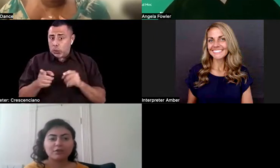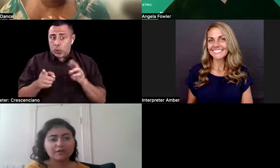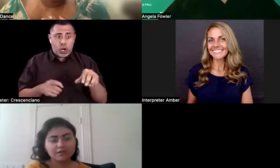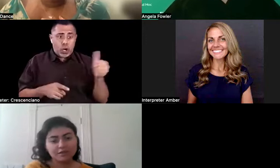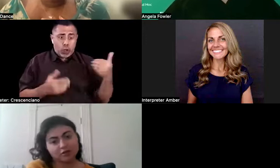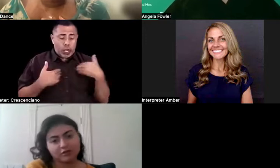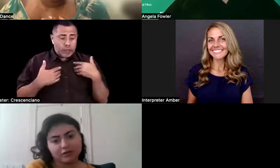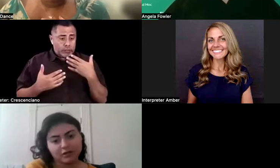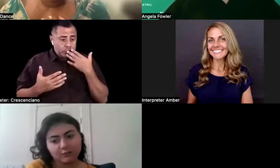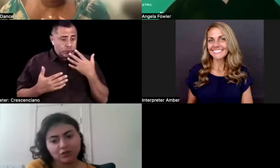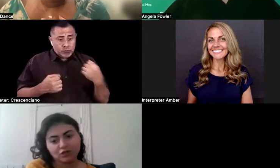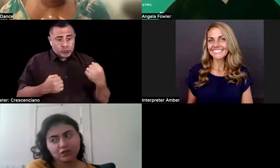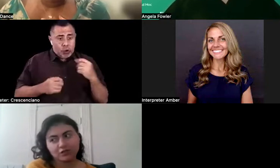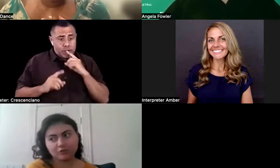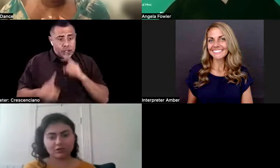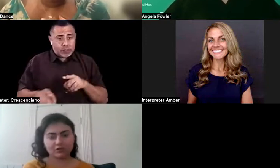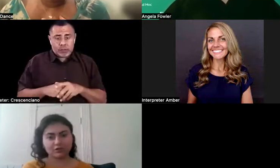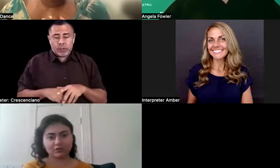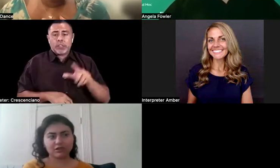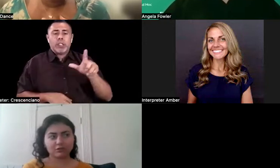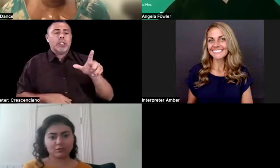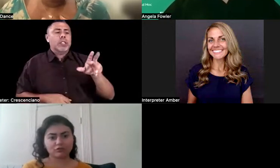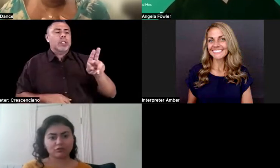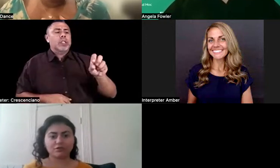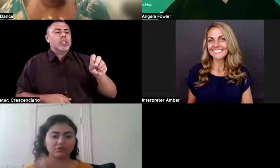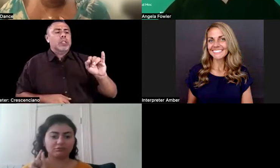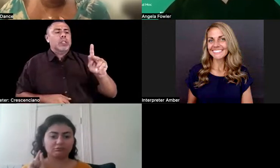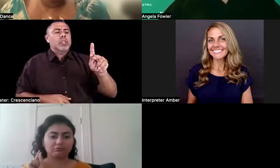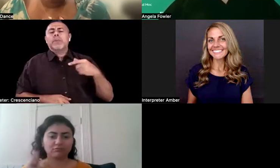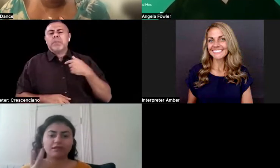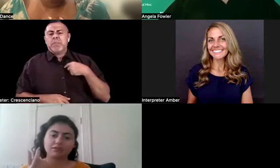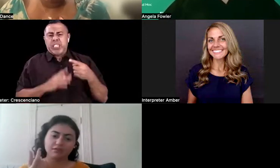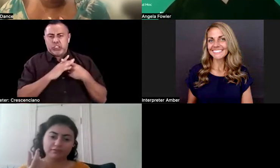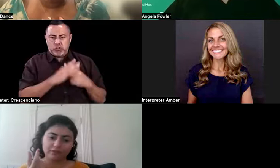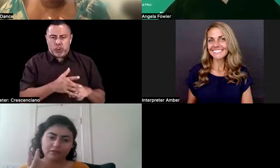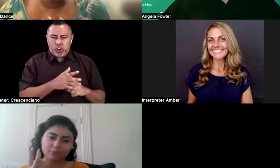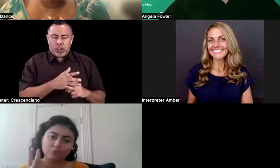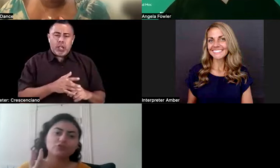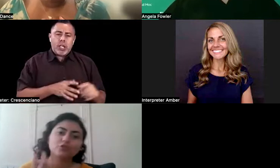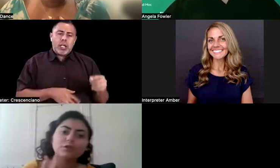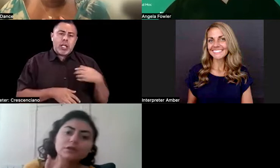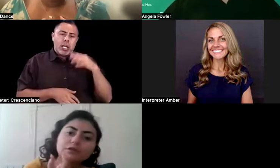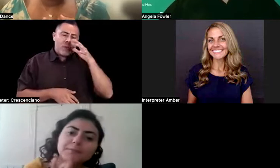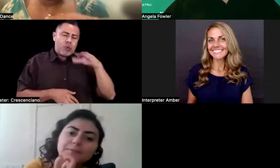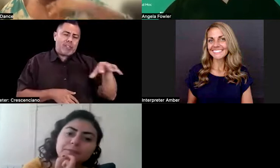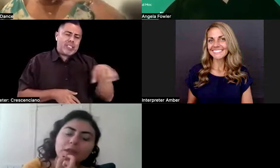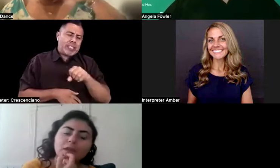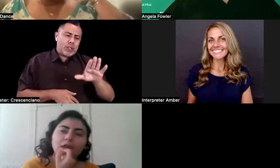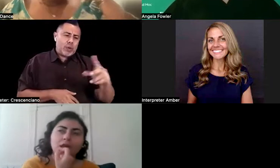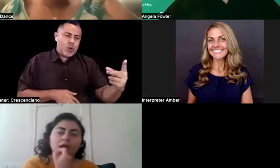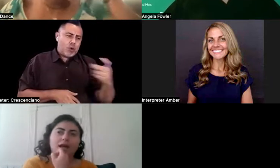So I can start and I'm actually going to take the question and take a different approach to it